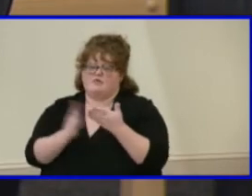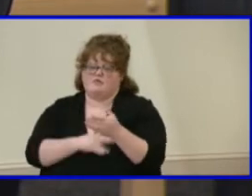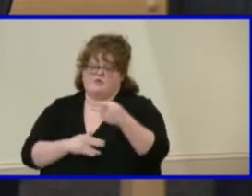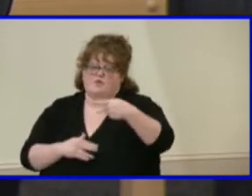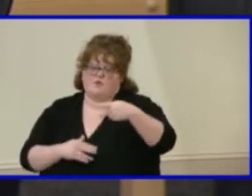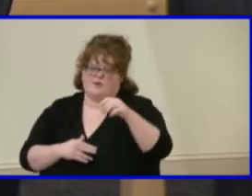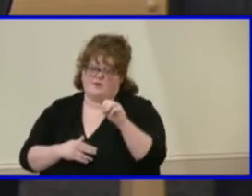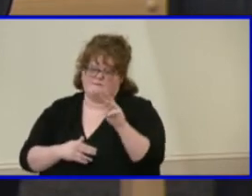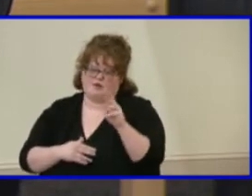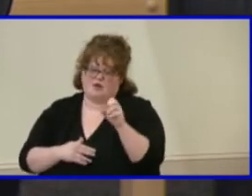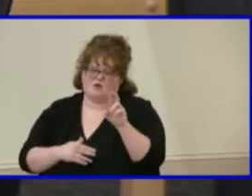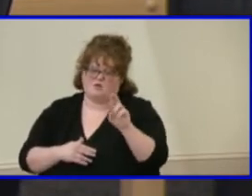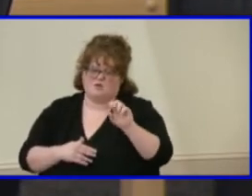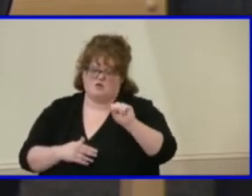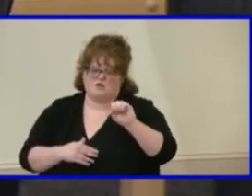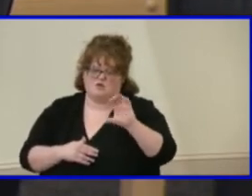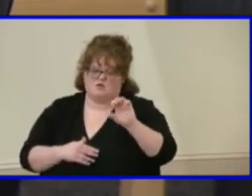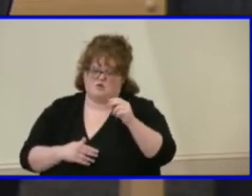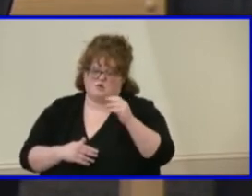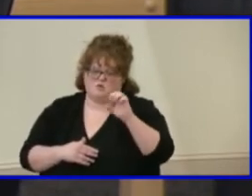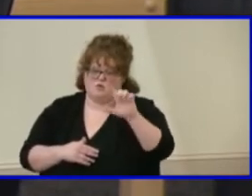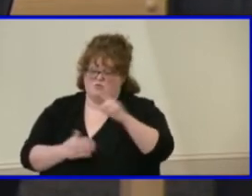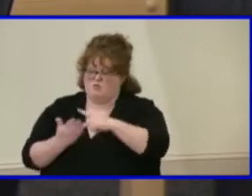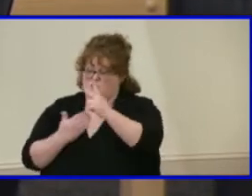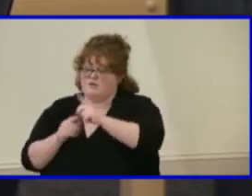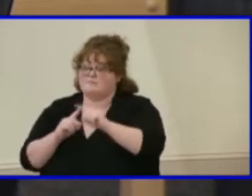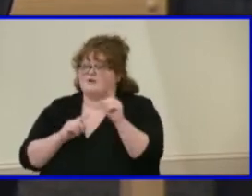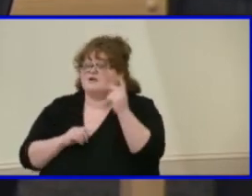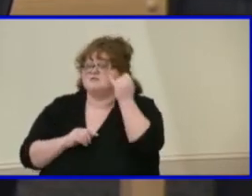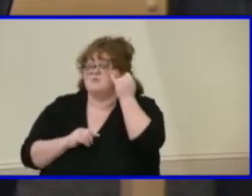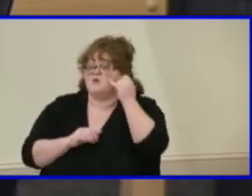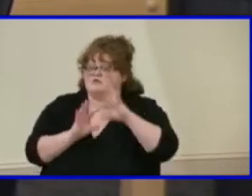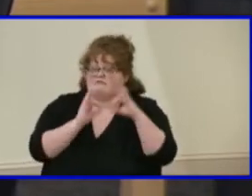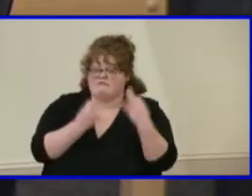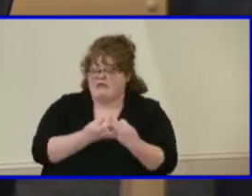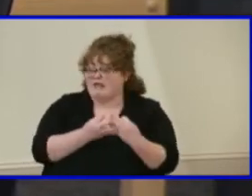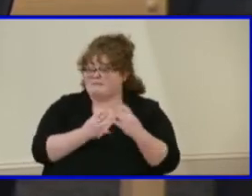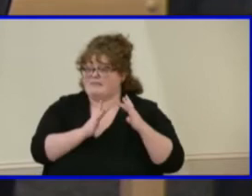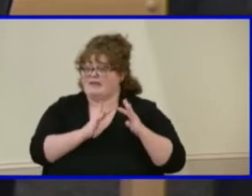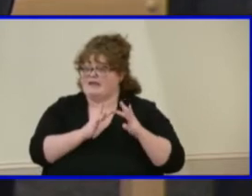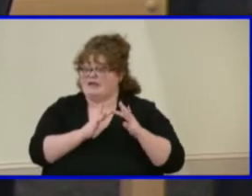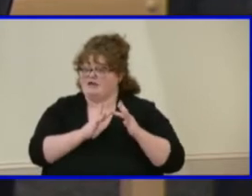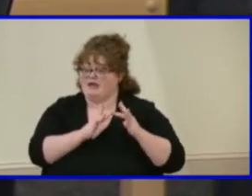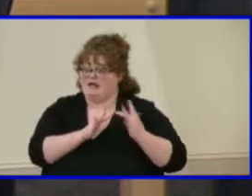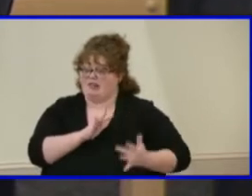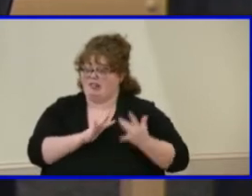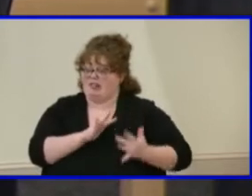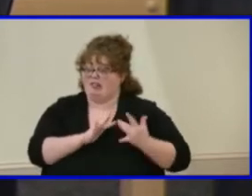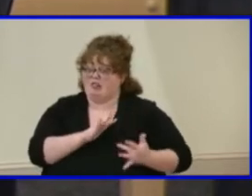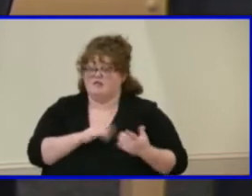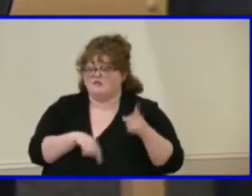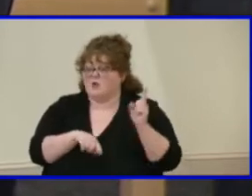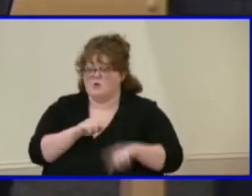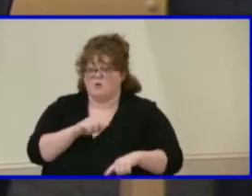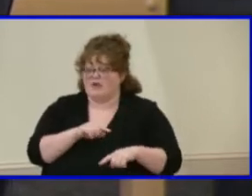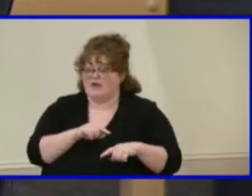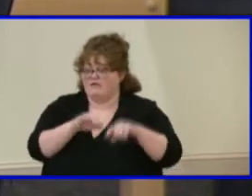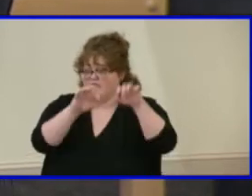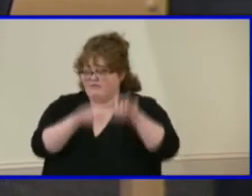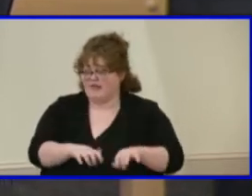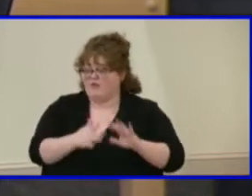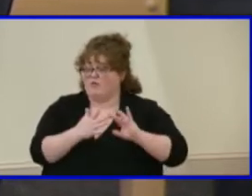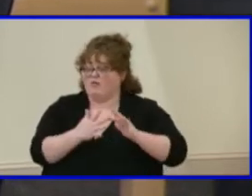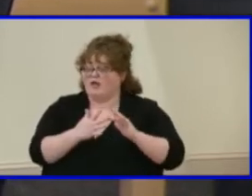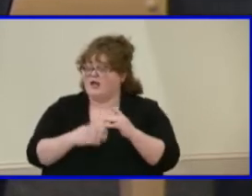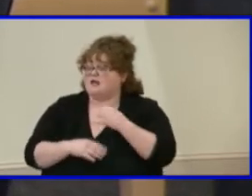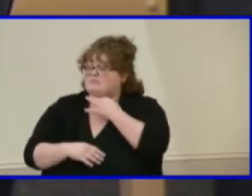with internet and aren't able to do this application by this start time? Are there other ways that families can complete the